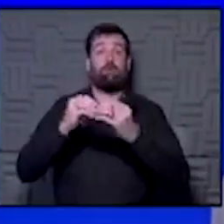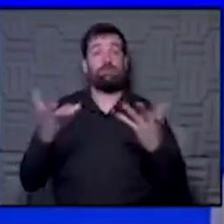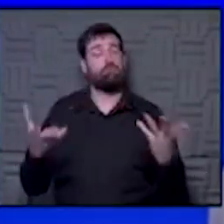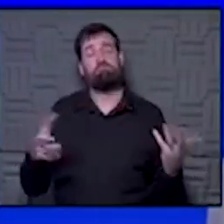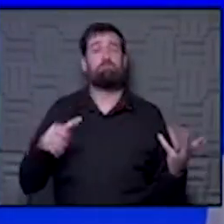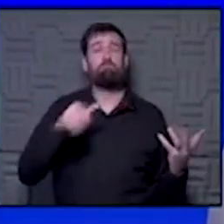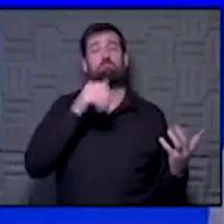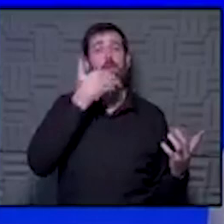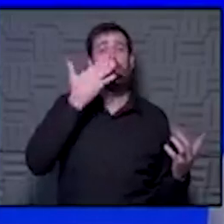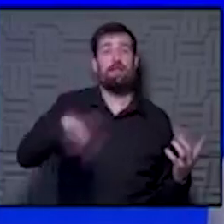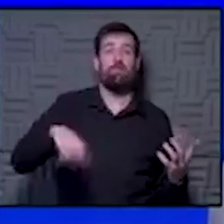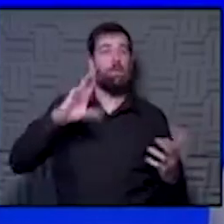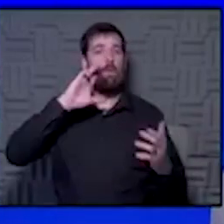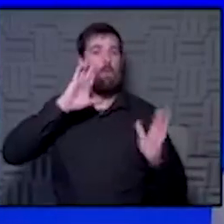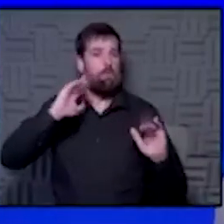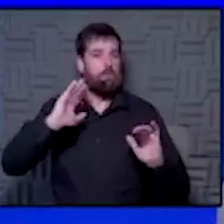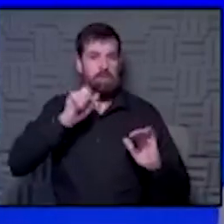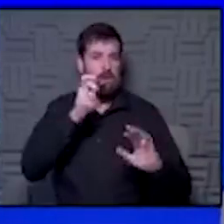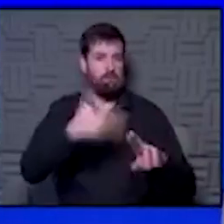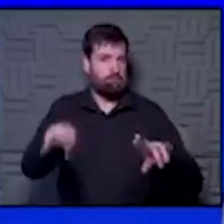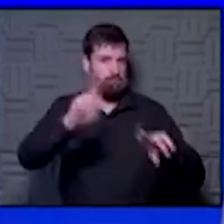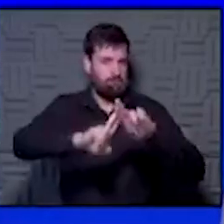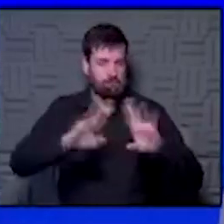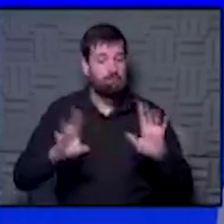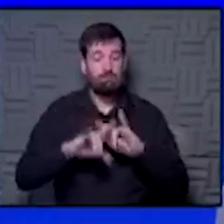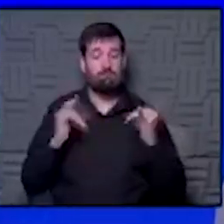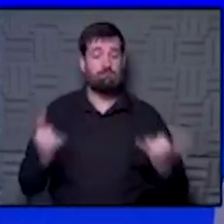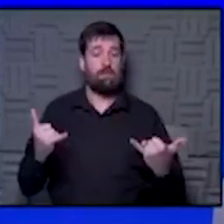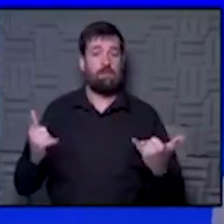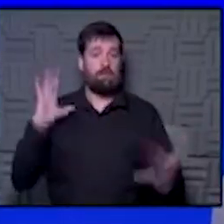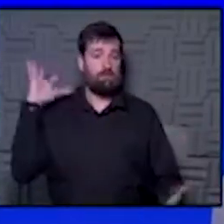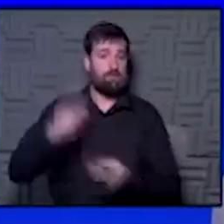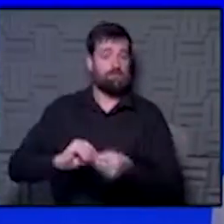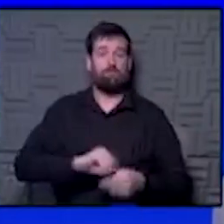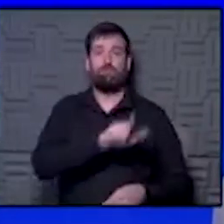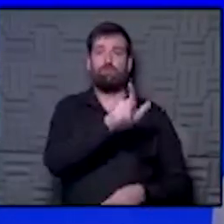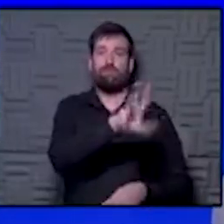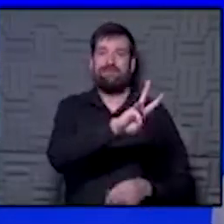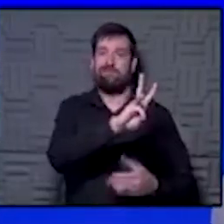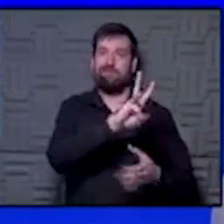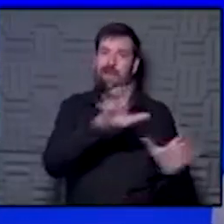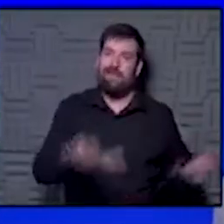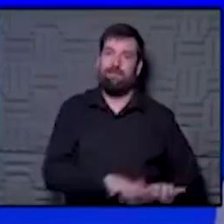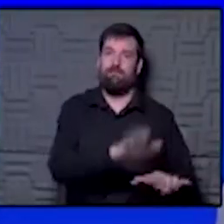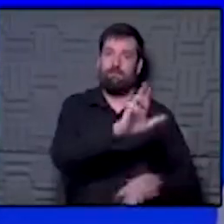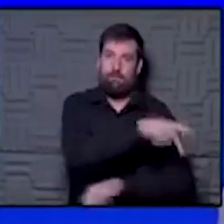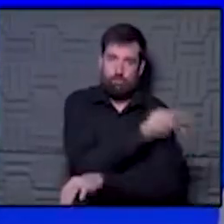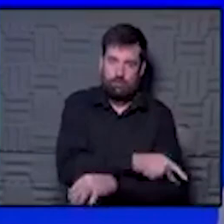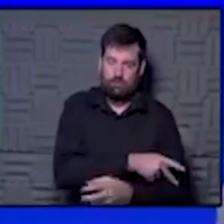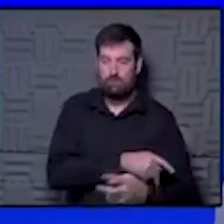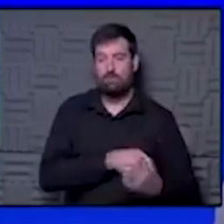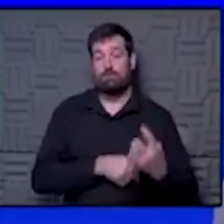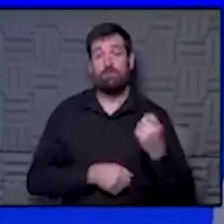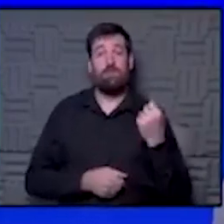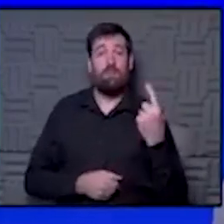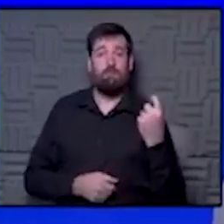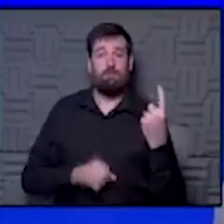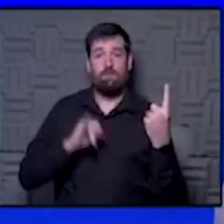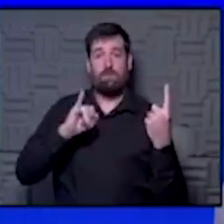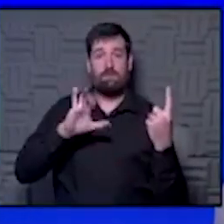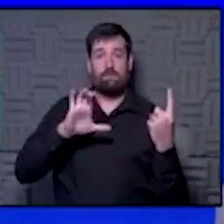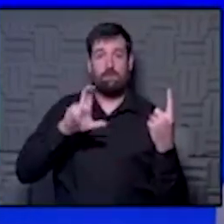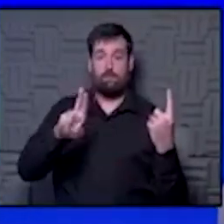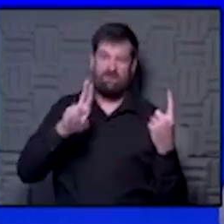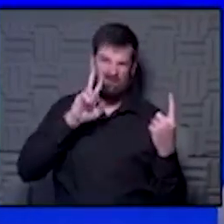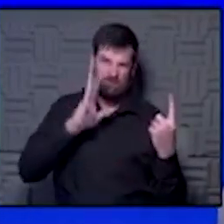too bad. I'm hoping we don't get any higher. But currently in the hospital, 26 active patients. 11 of those are in the ICU,